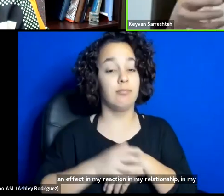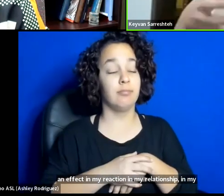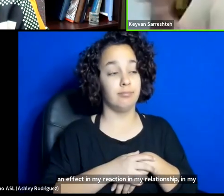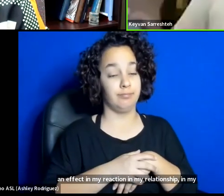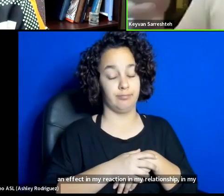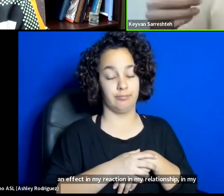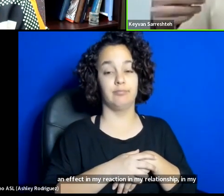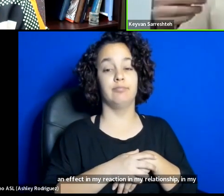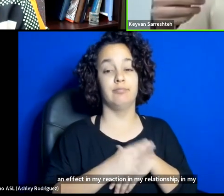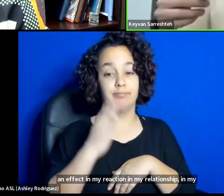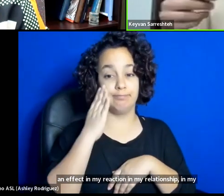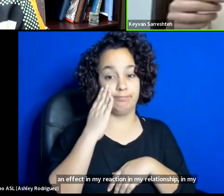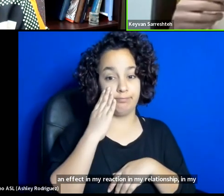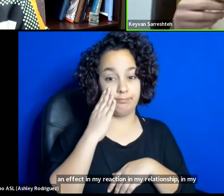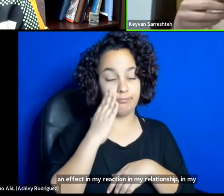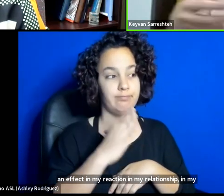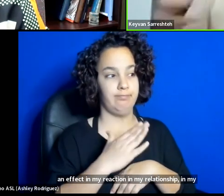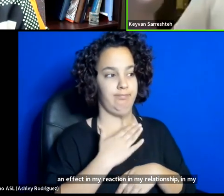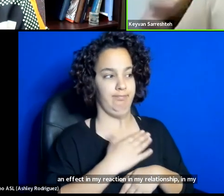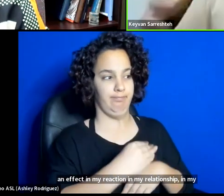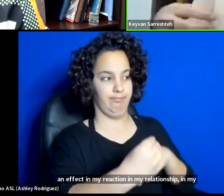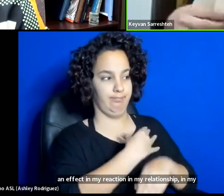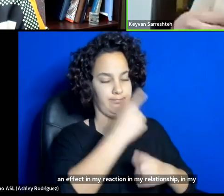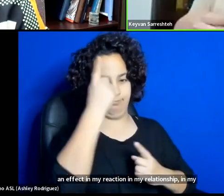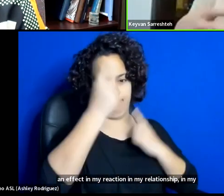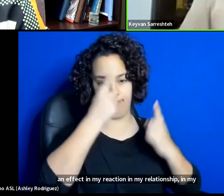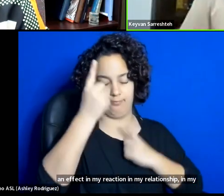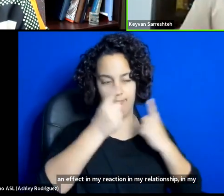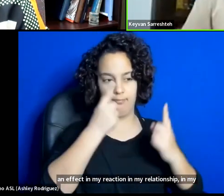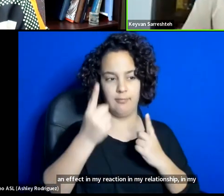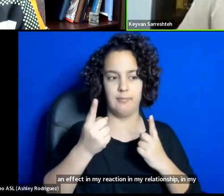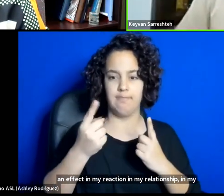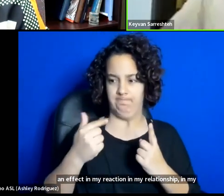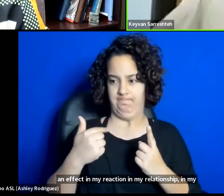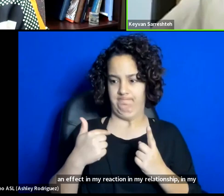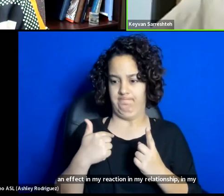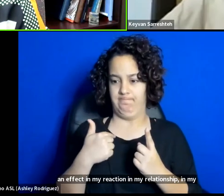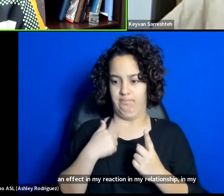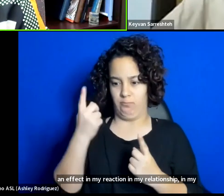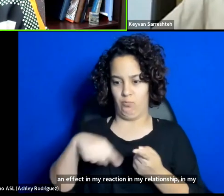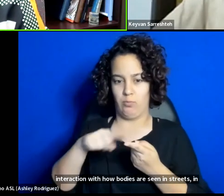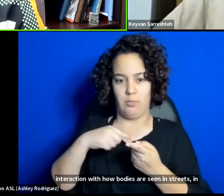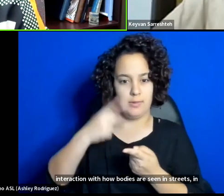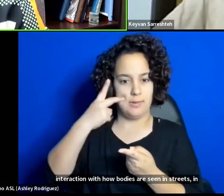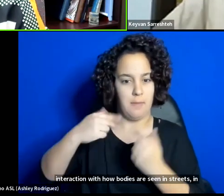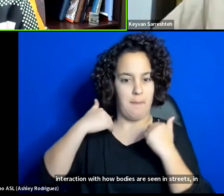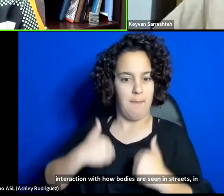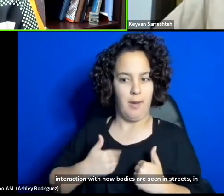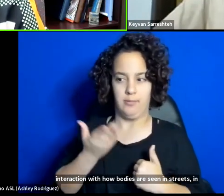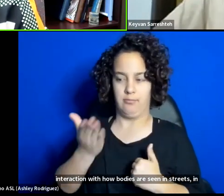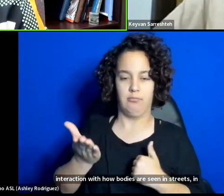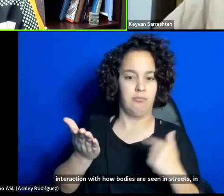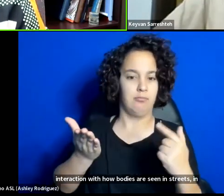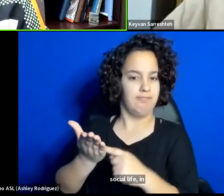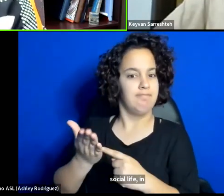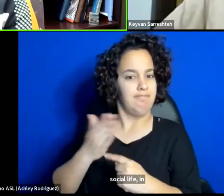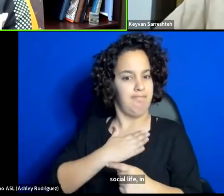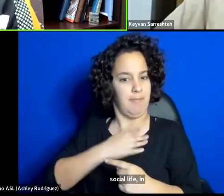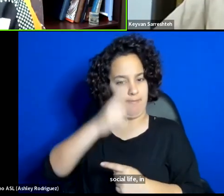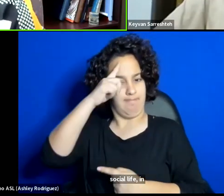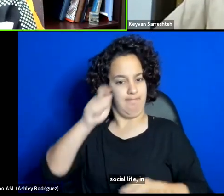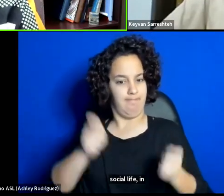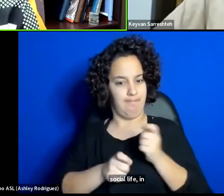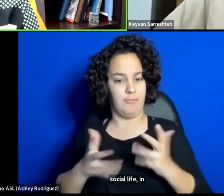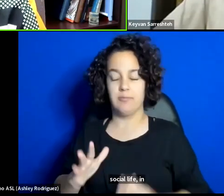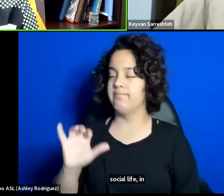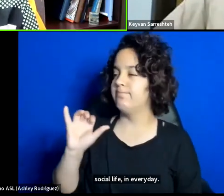in streets, in social life, in everyday life. Absolutely. Absolutely. Thank you. Thank you. Thank You